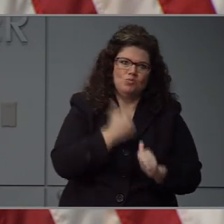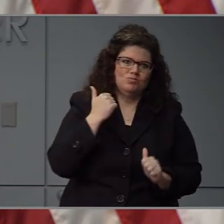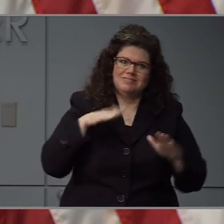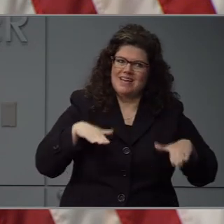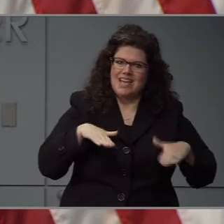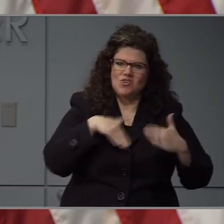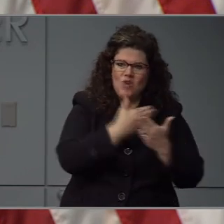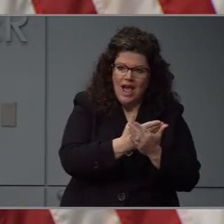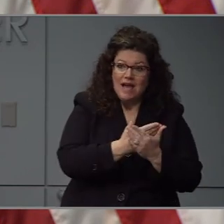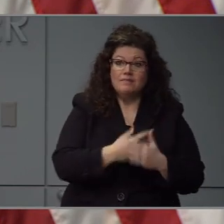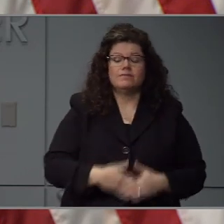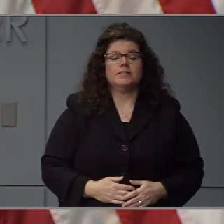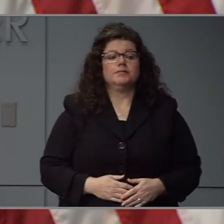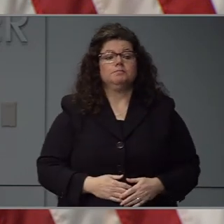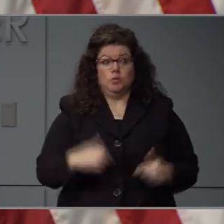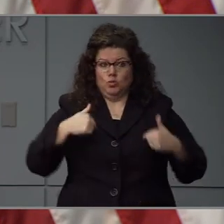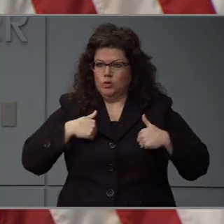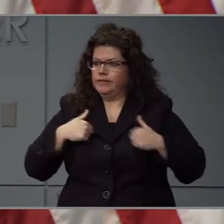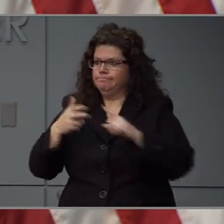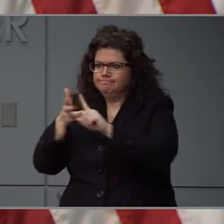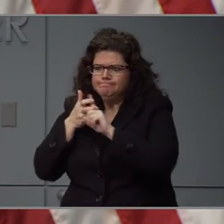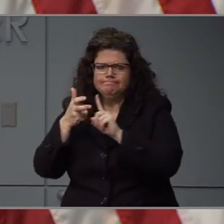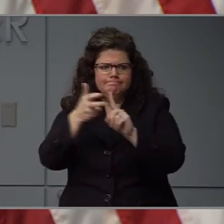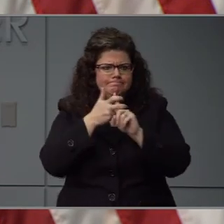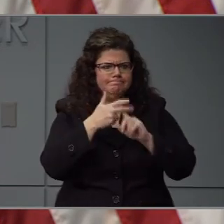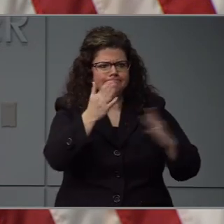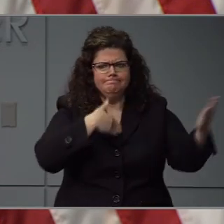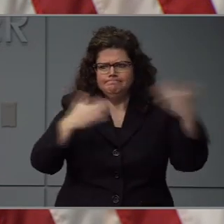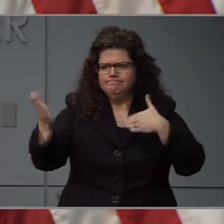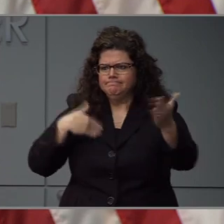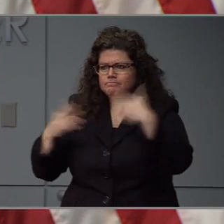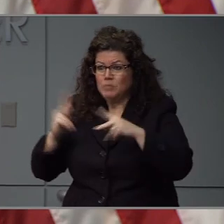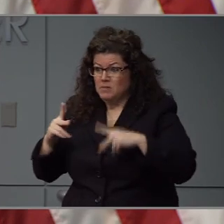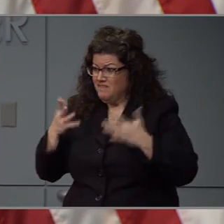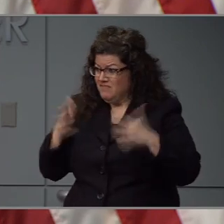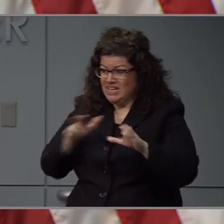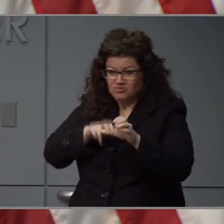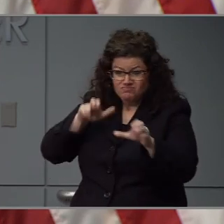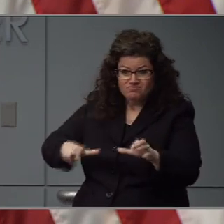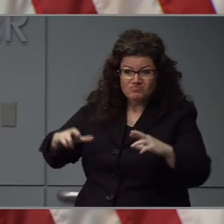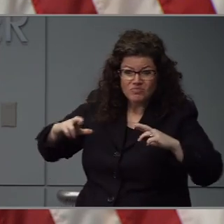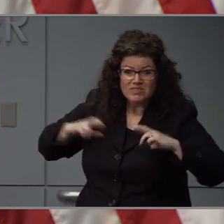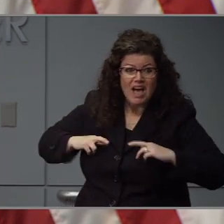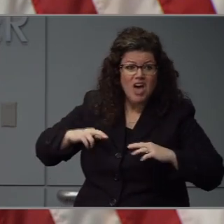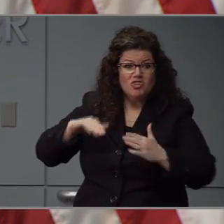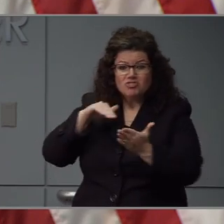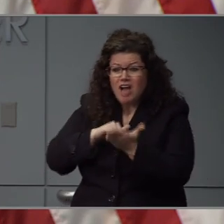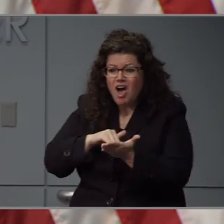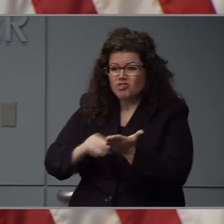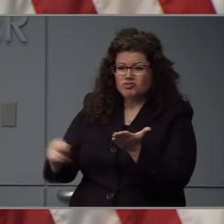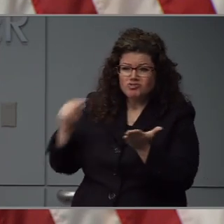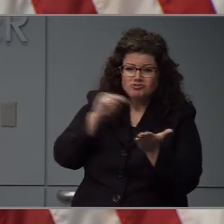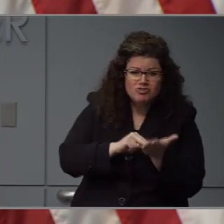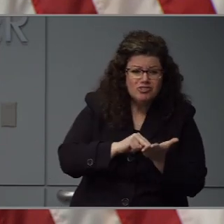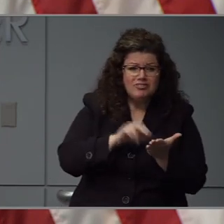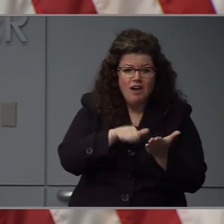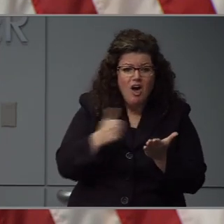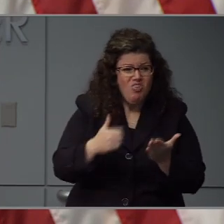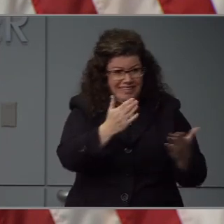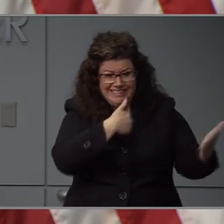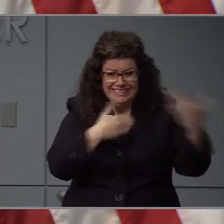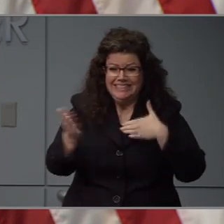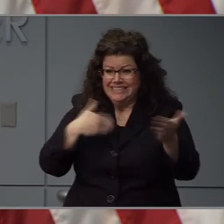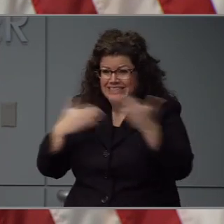and screen disaster medical volunteers, including retired doctors, nurses, and other medical professionals. Nearly 1